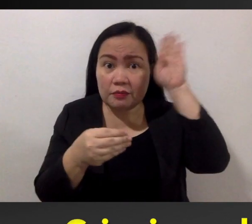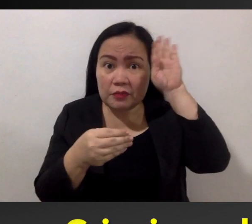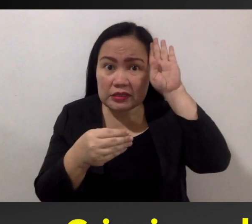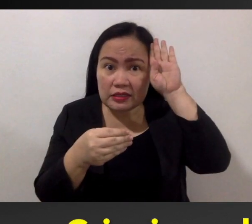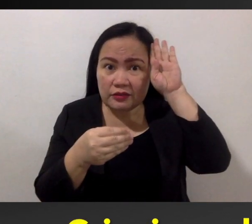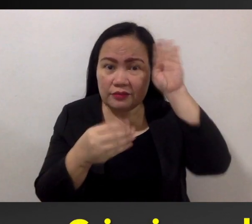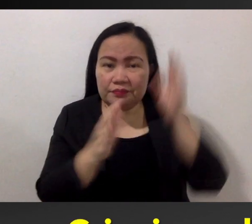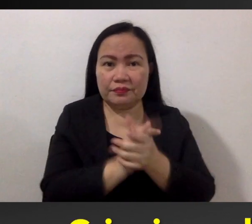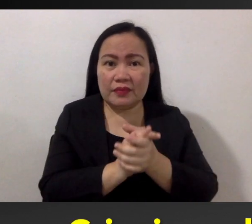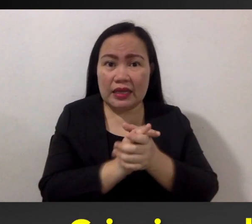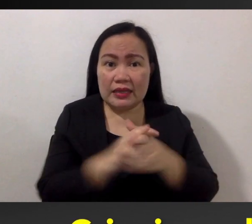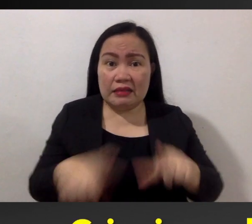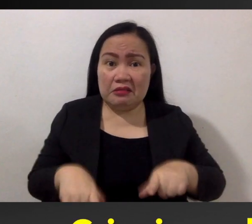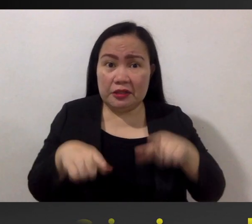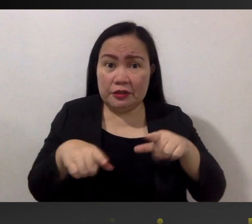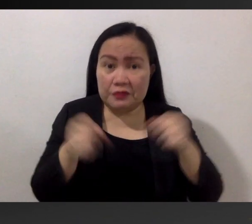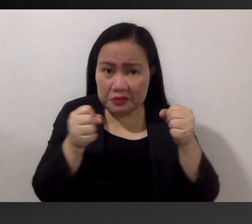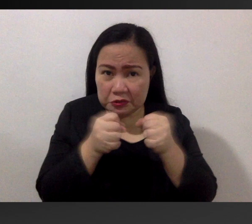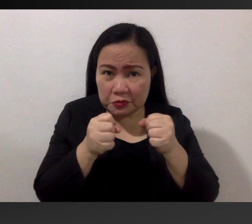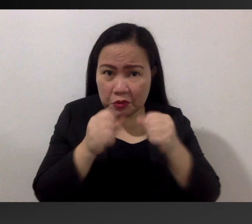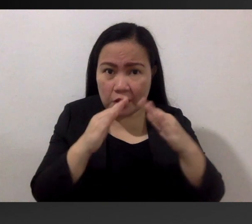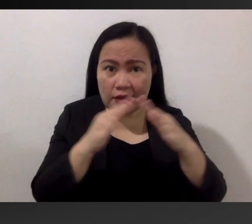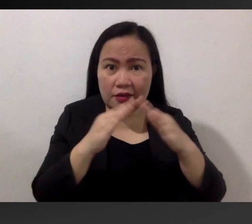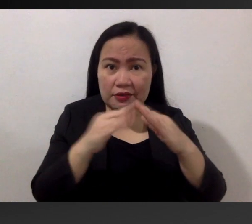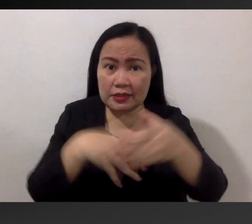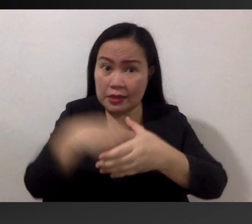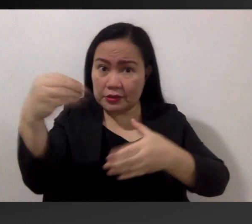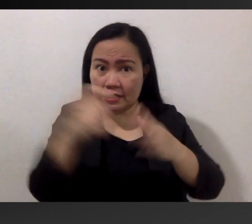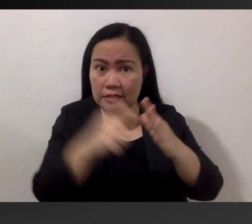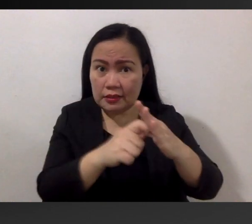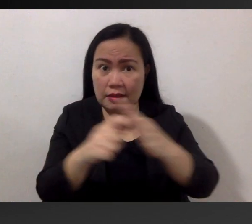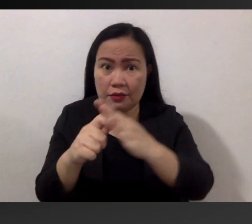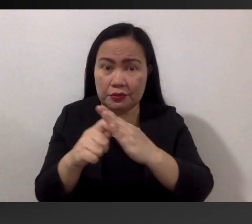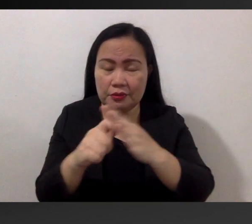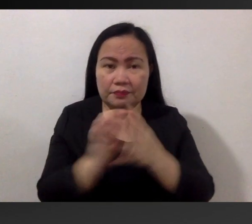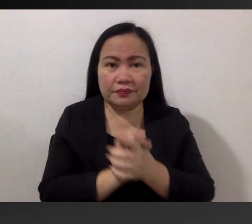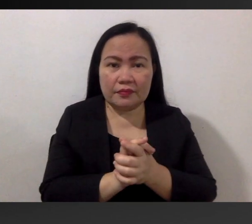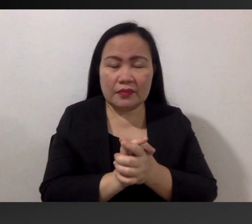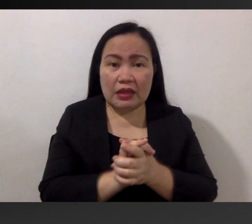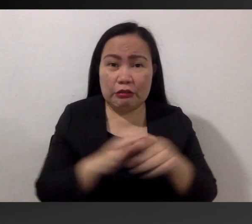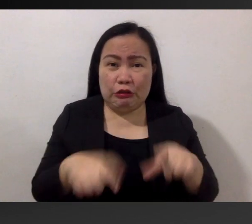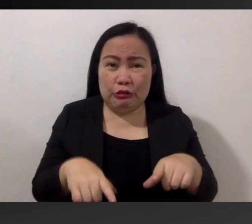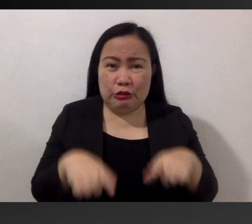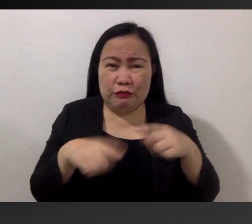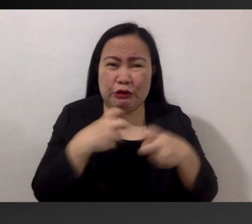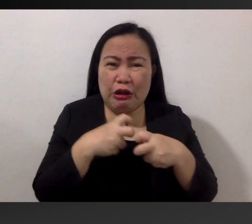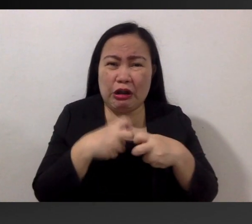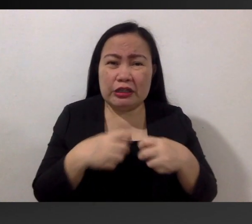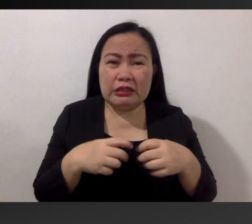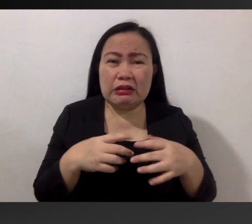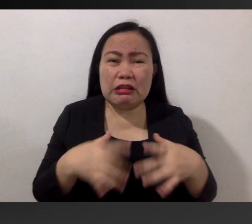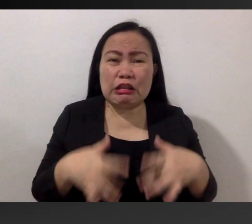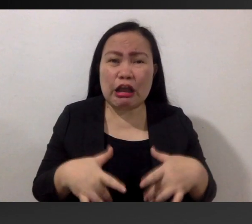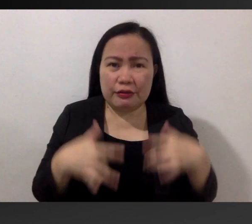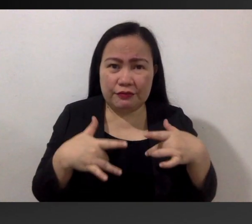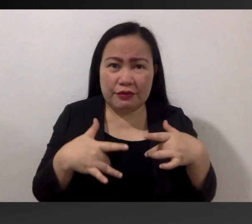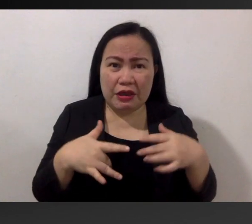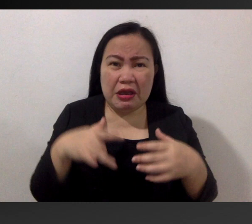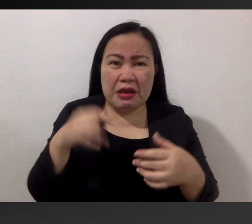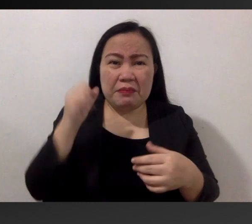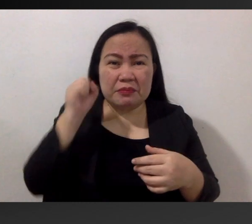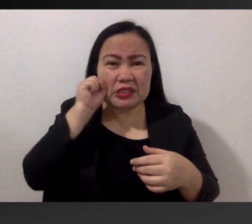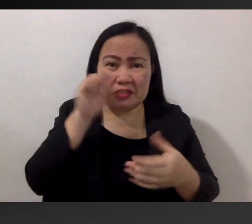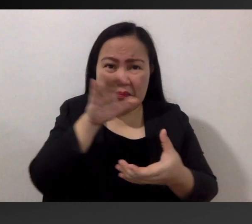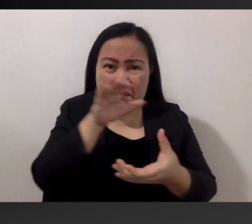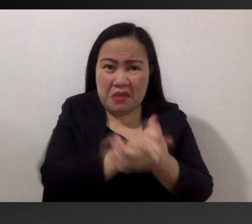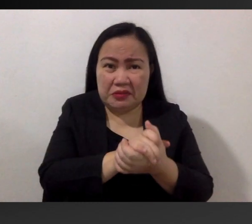Basilio. They live in a small shack on the outskirts of town. They live a hard life. She